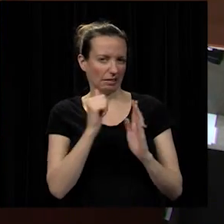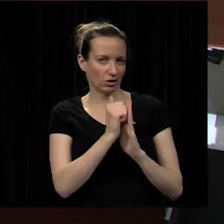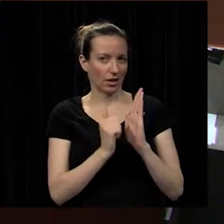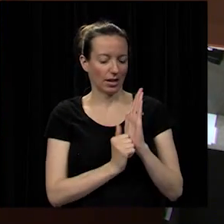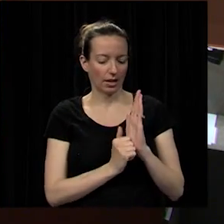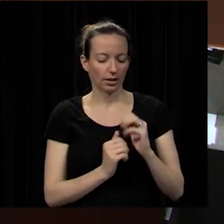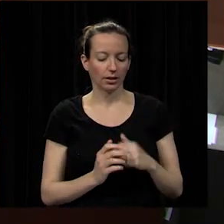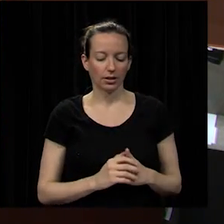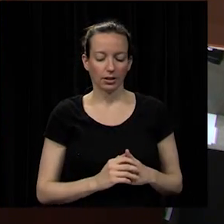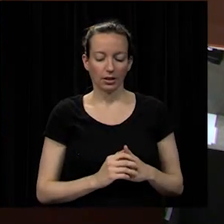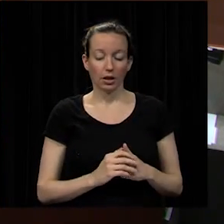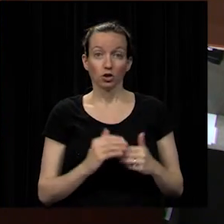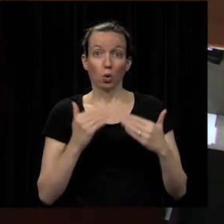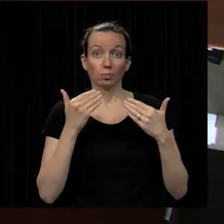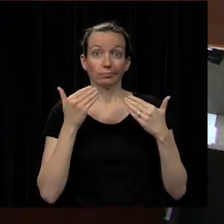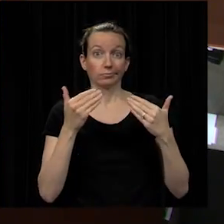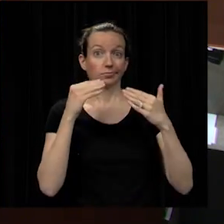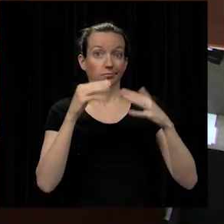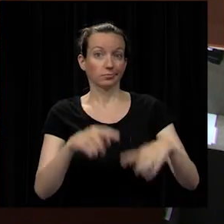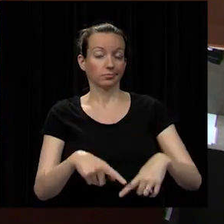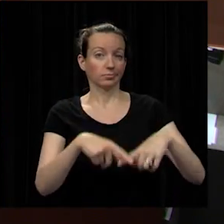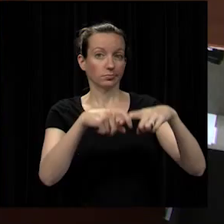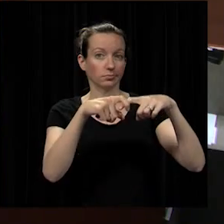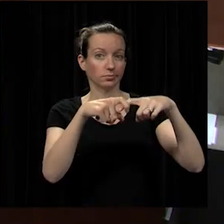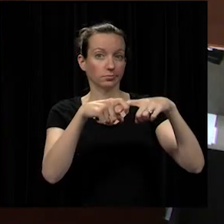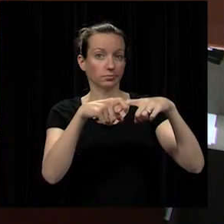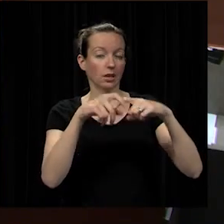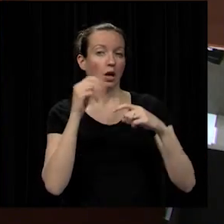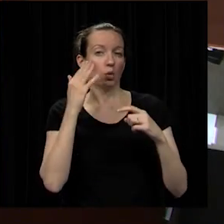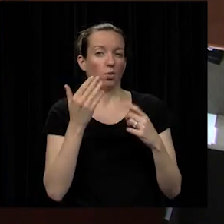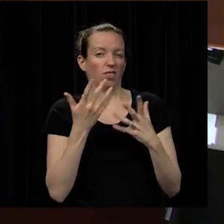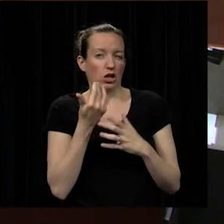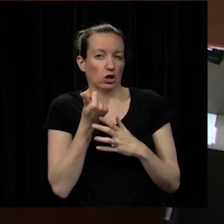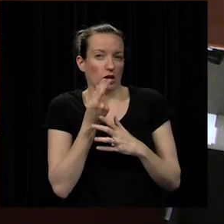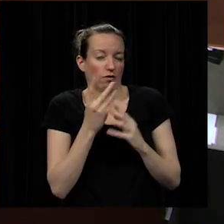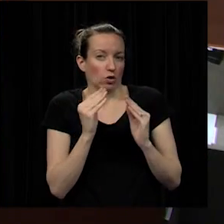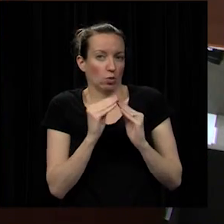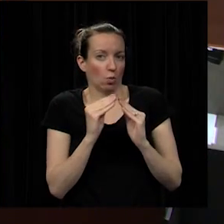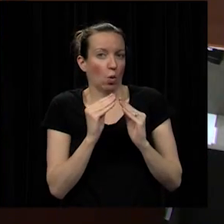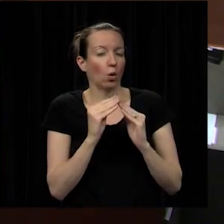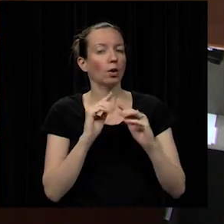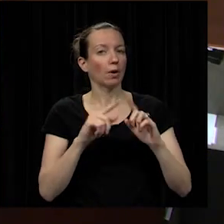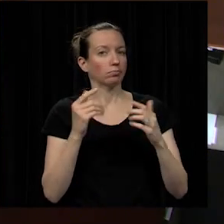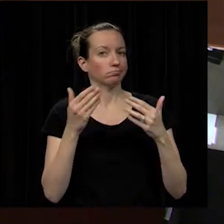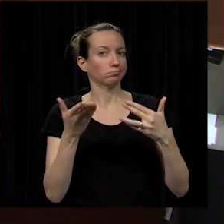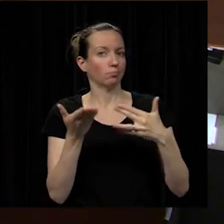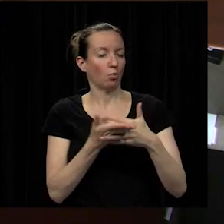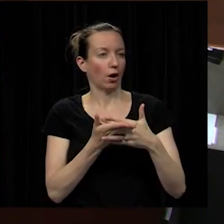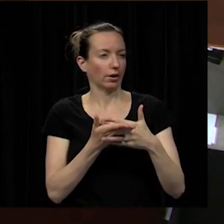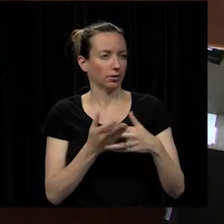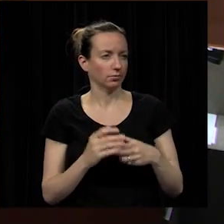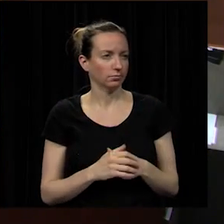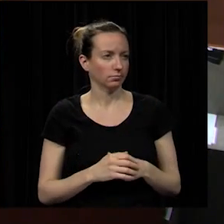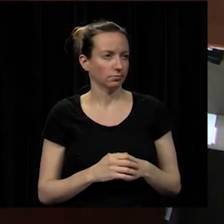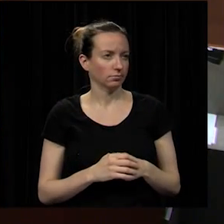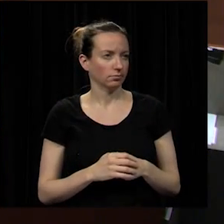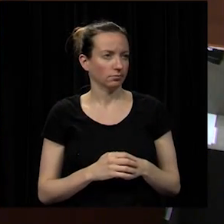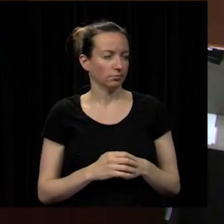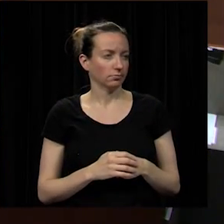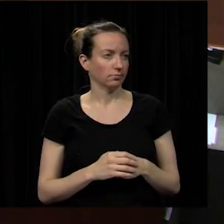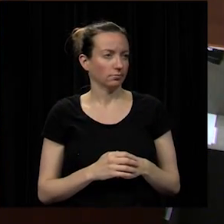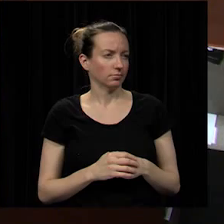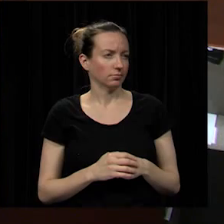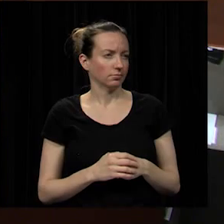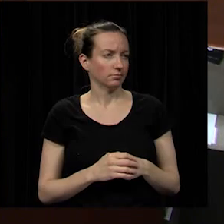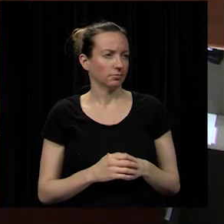let's uh stop here we will finish just a few more items of business but we'll take a break and if you haven't taken time